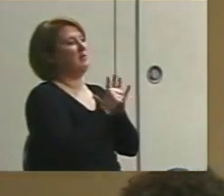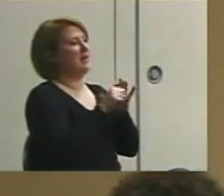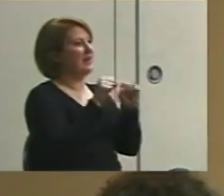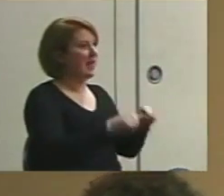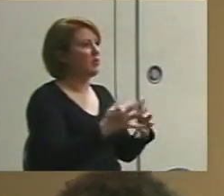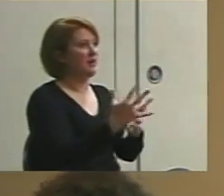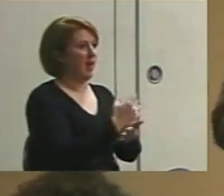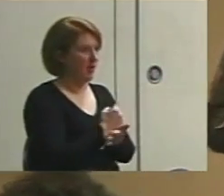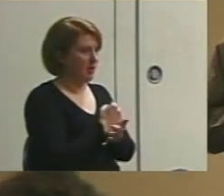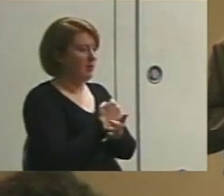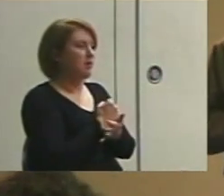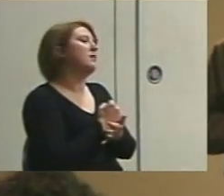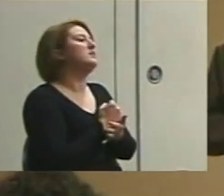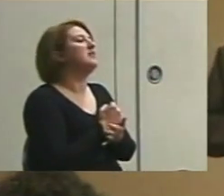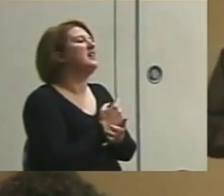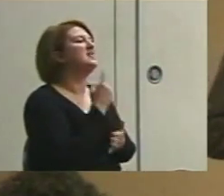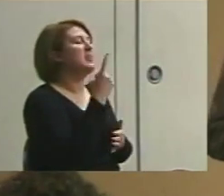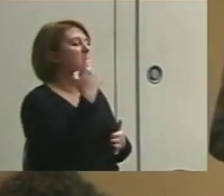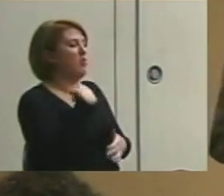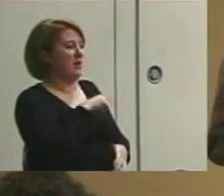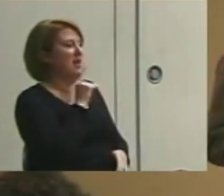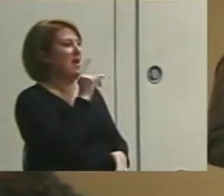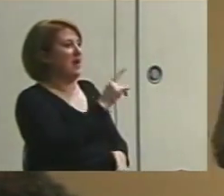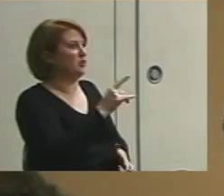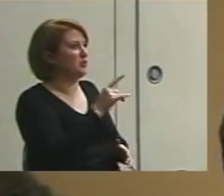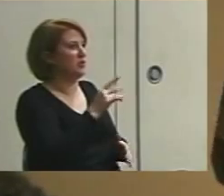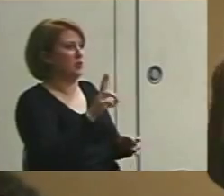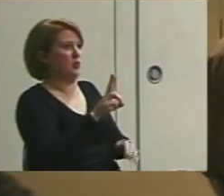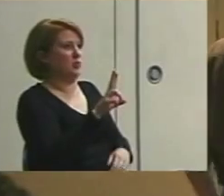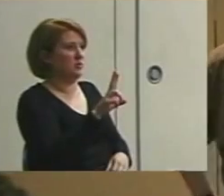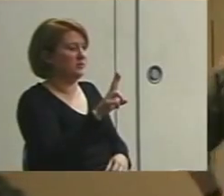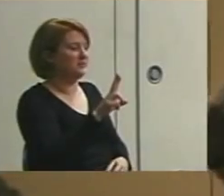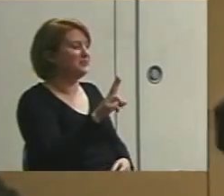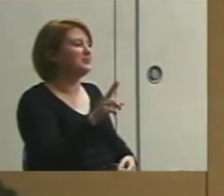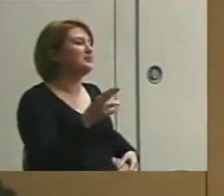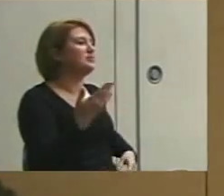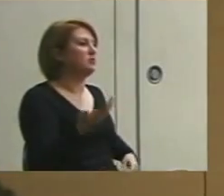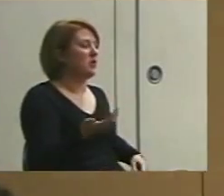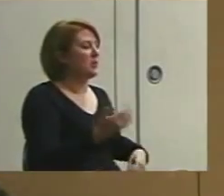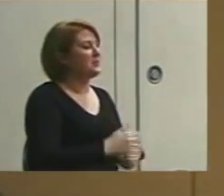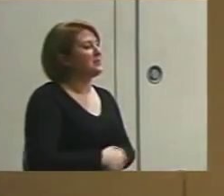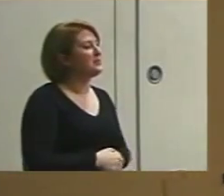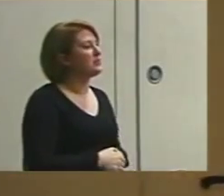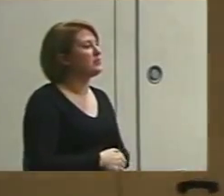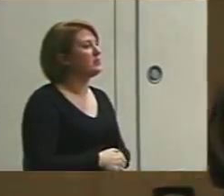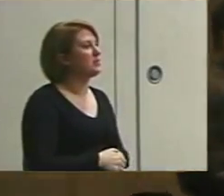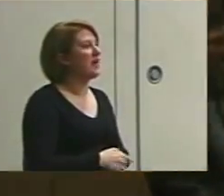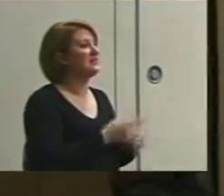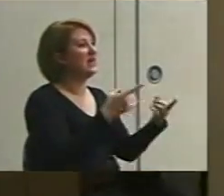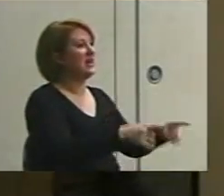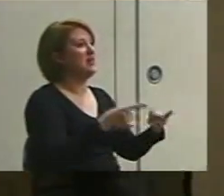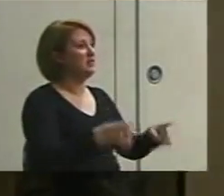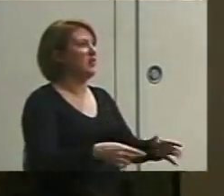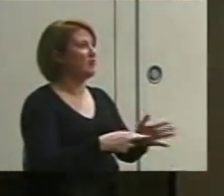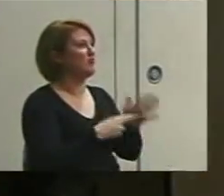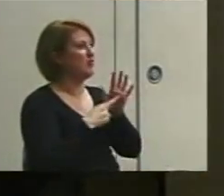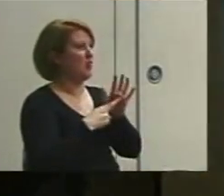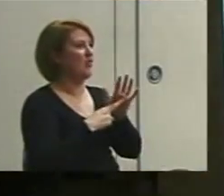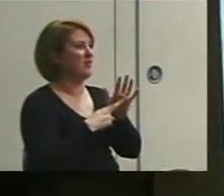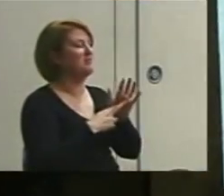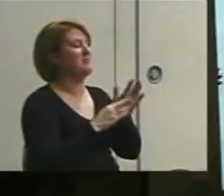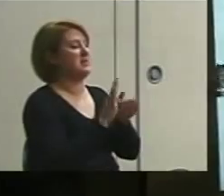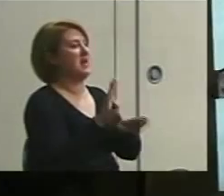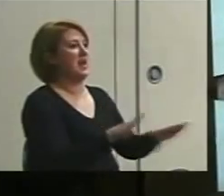that would be something we could actually use? So, it's an event recording we record when behavior